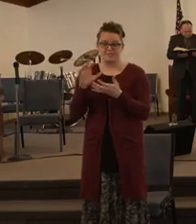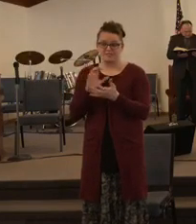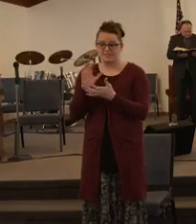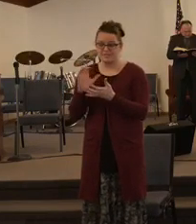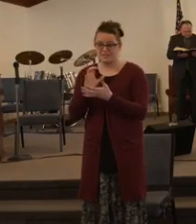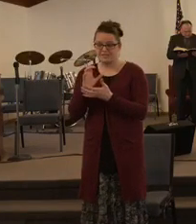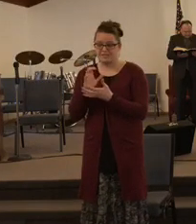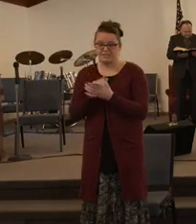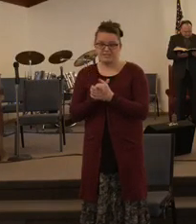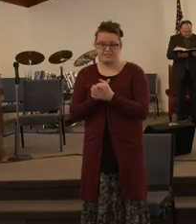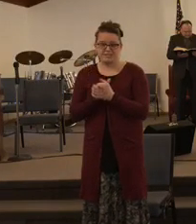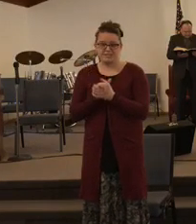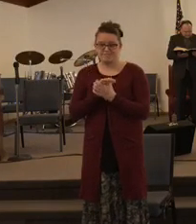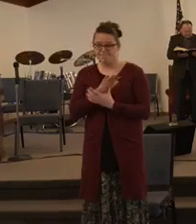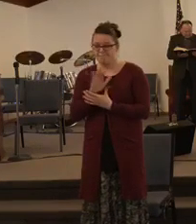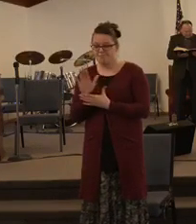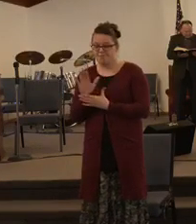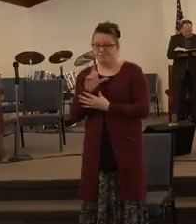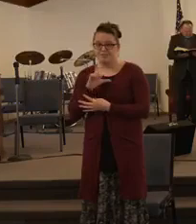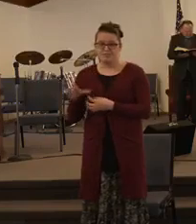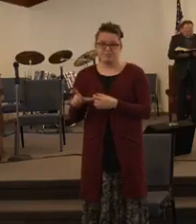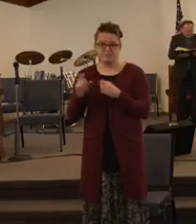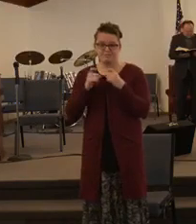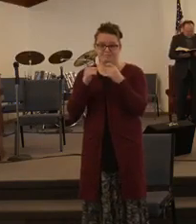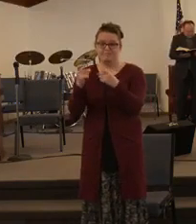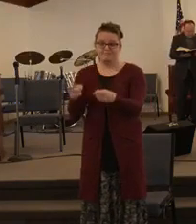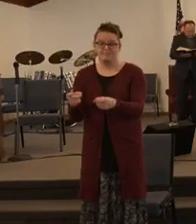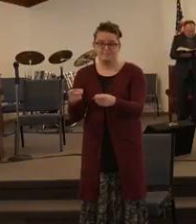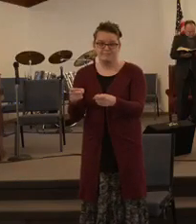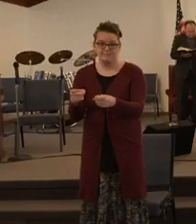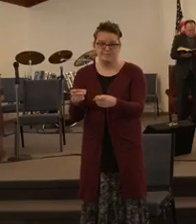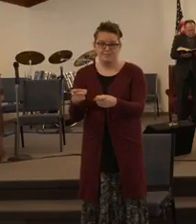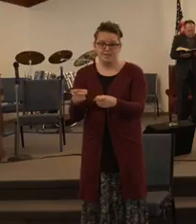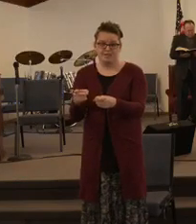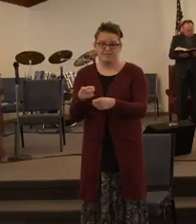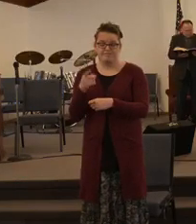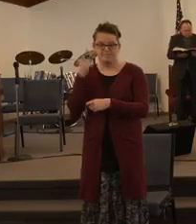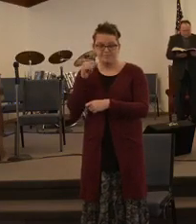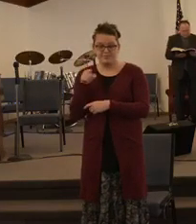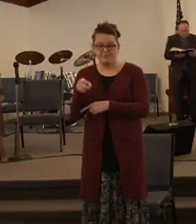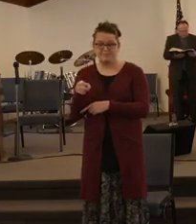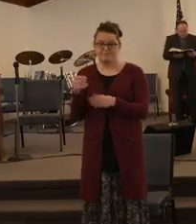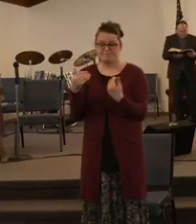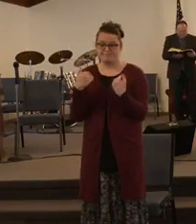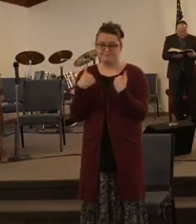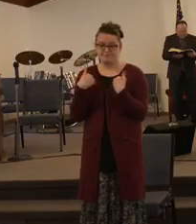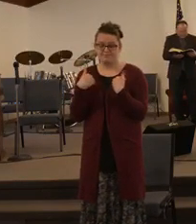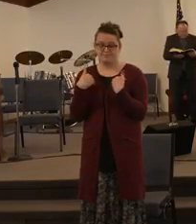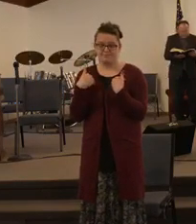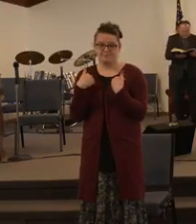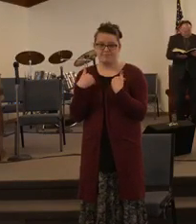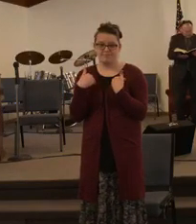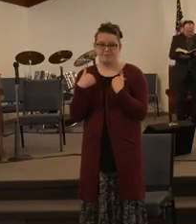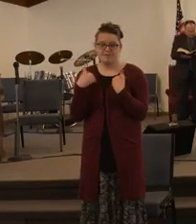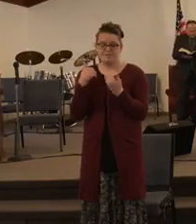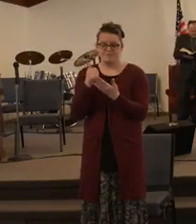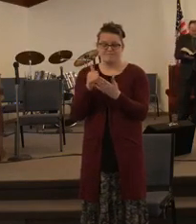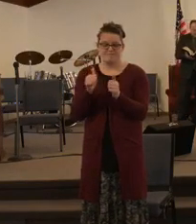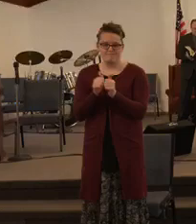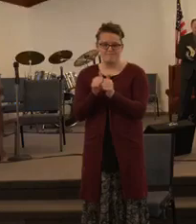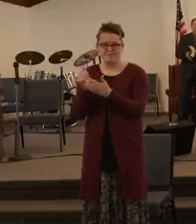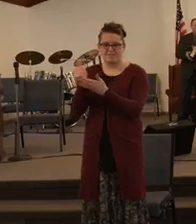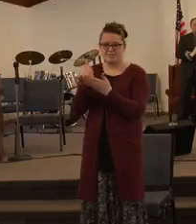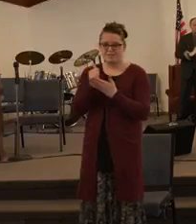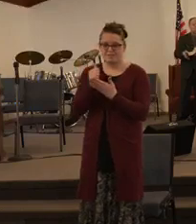God giveth you to possess it. By the help of the Lord this evening, and we're going to speak